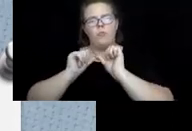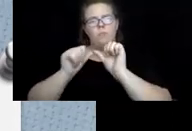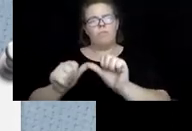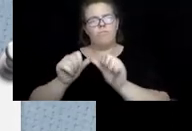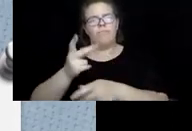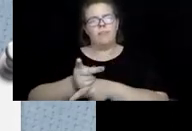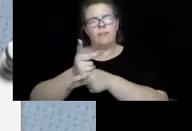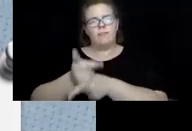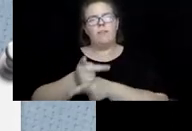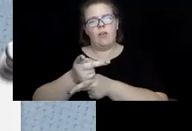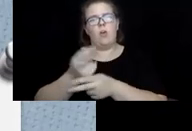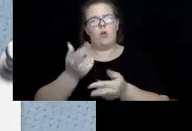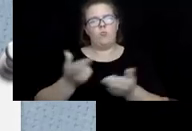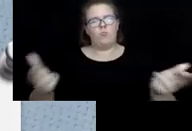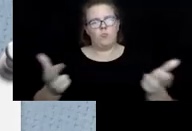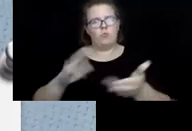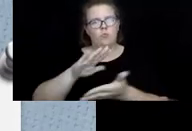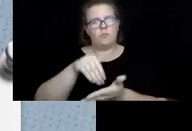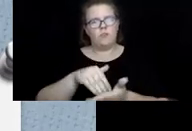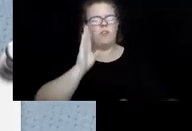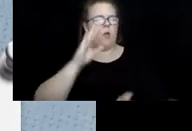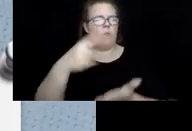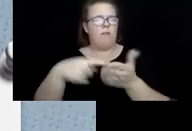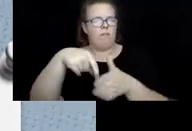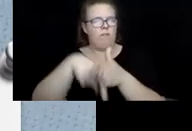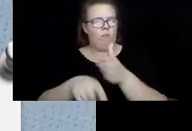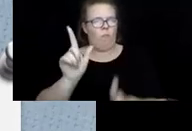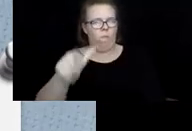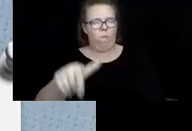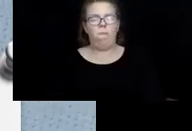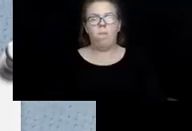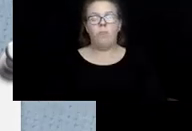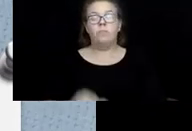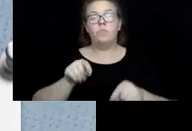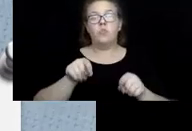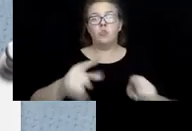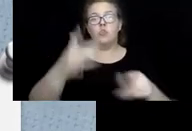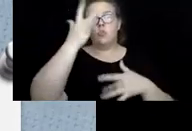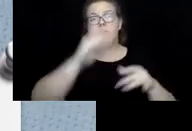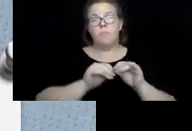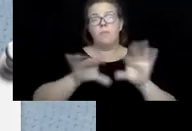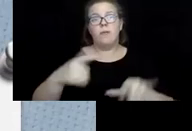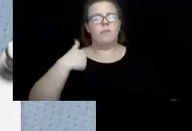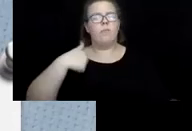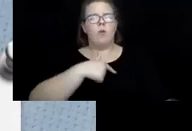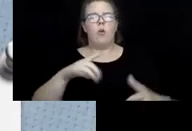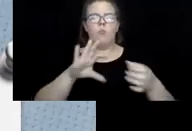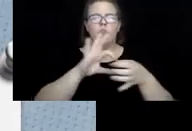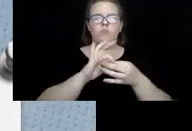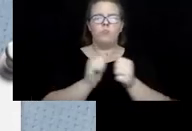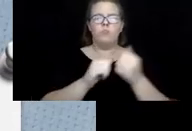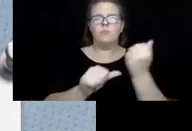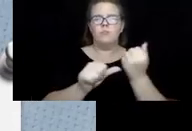I'll talk about those in a few minutes, but during the pandemic, our relationship with assisted living facilities,